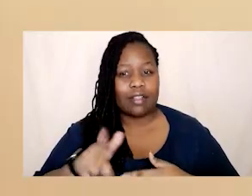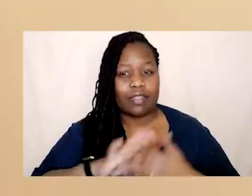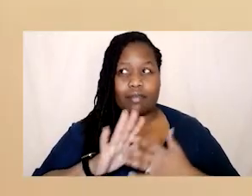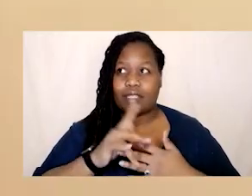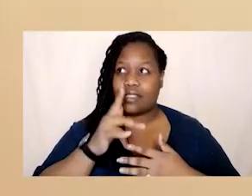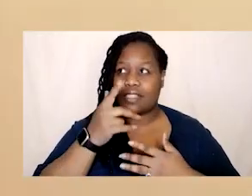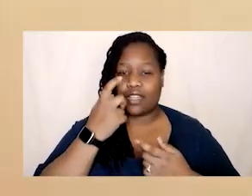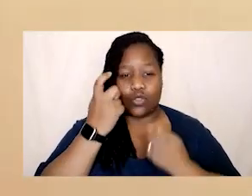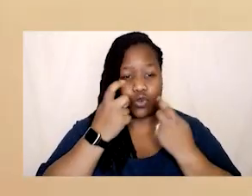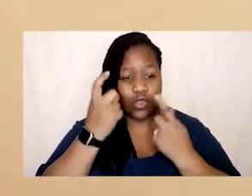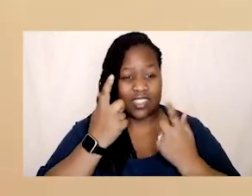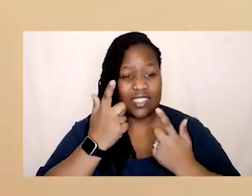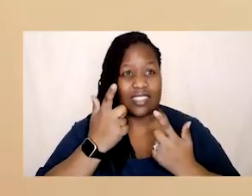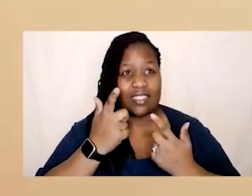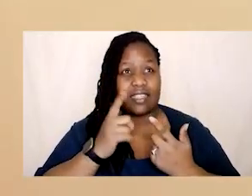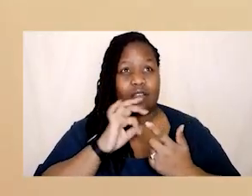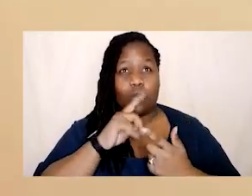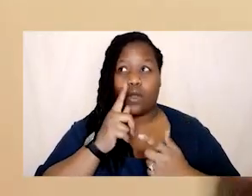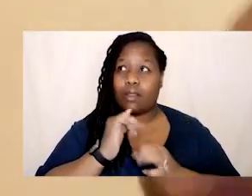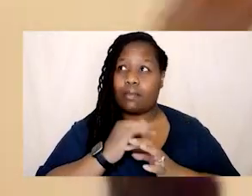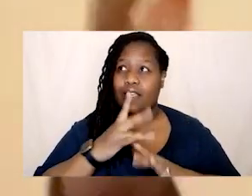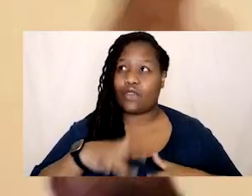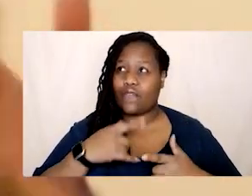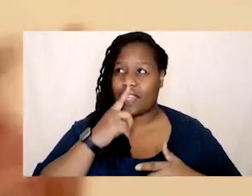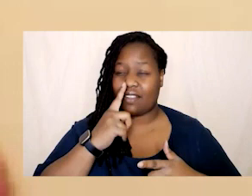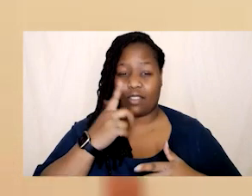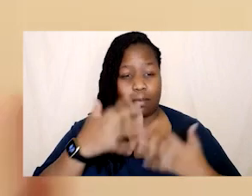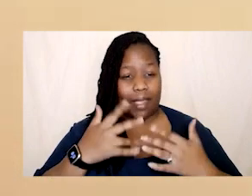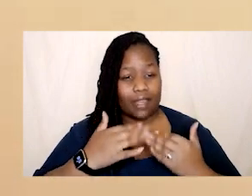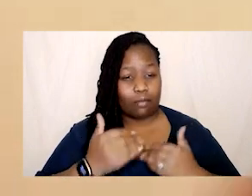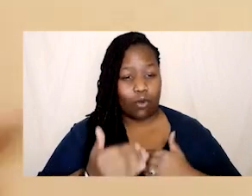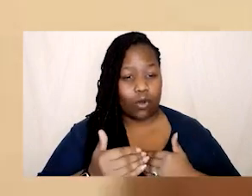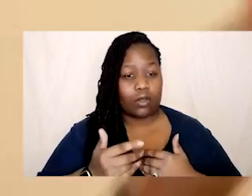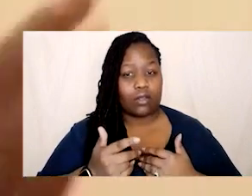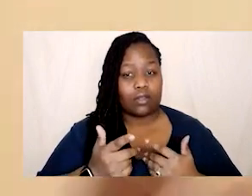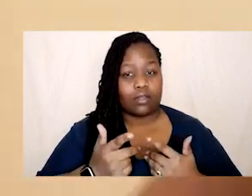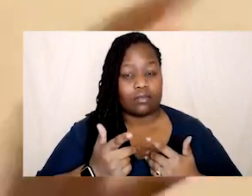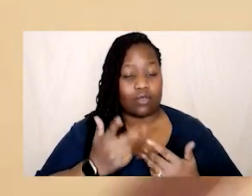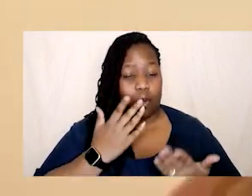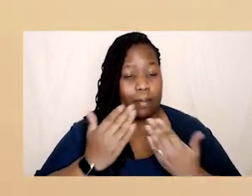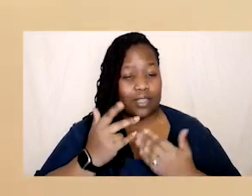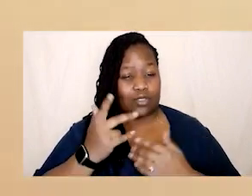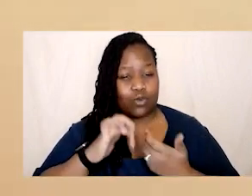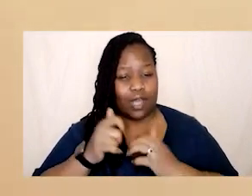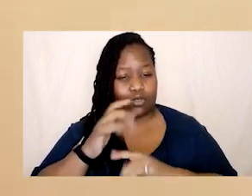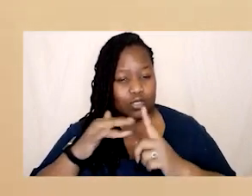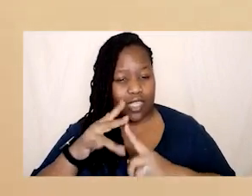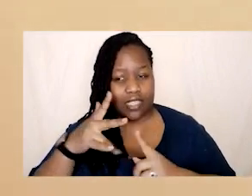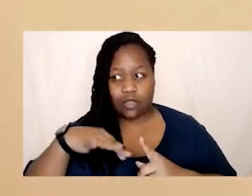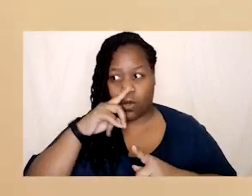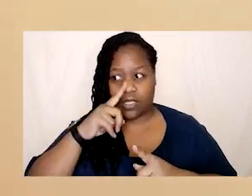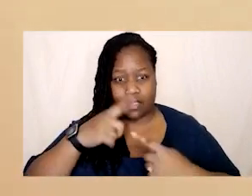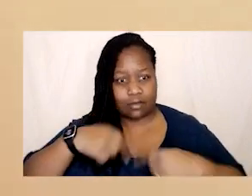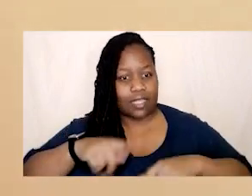cool because it's gonna make you feel the ouch more than i think society would allow us to because we always use these defense mechanisms to not feel it